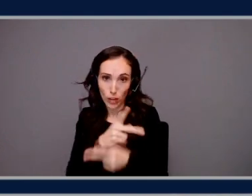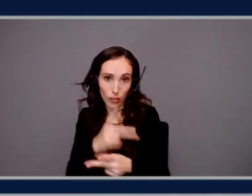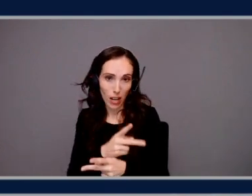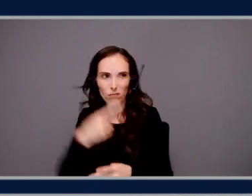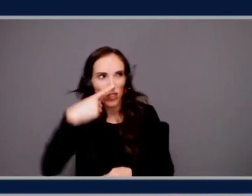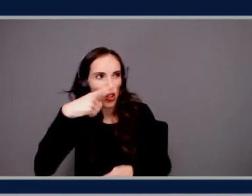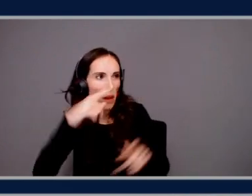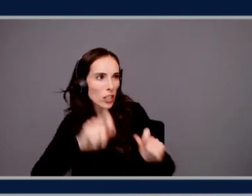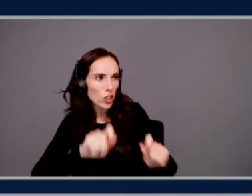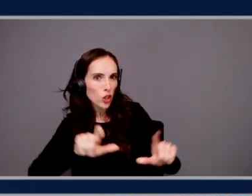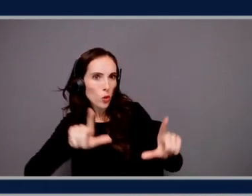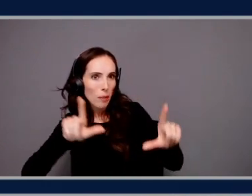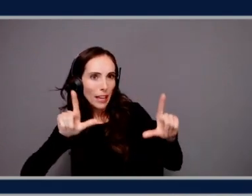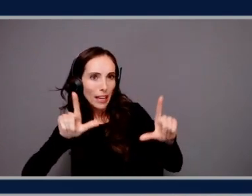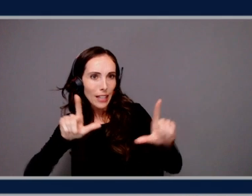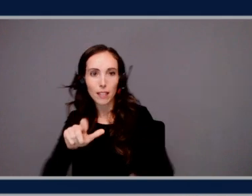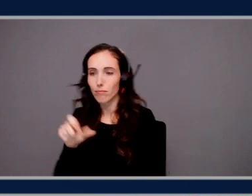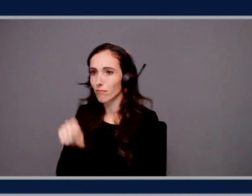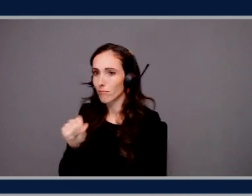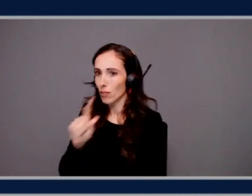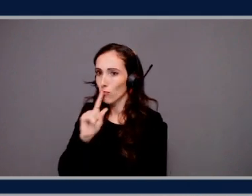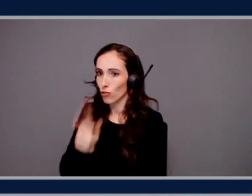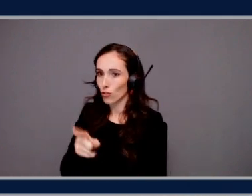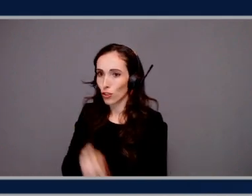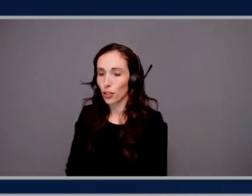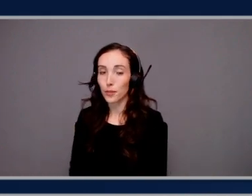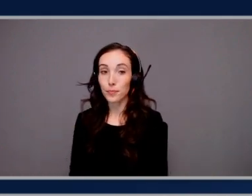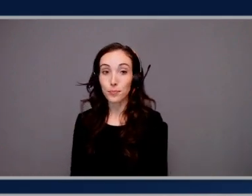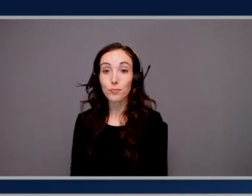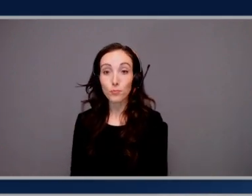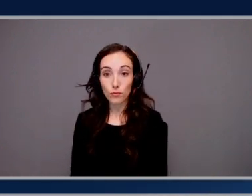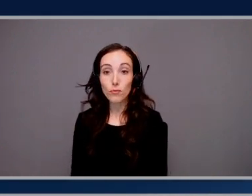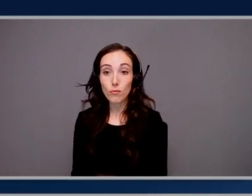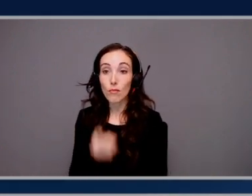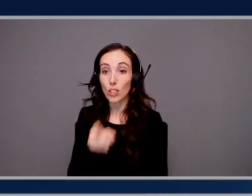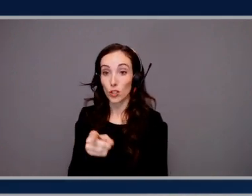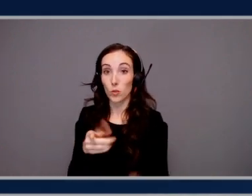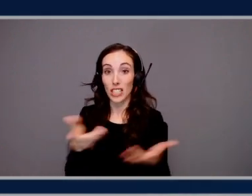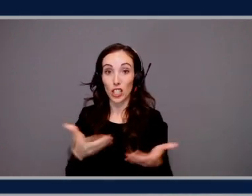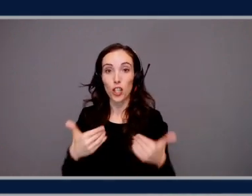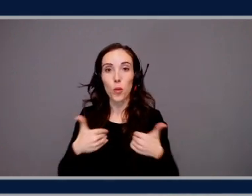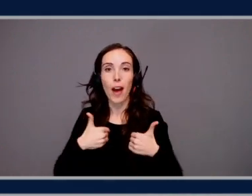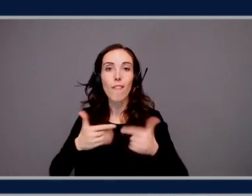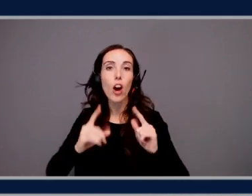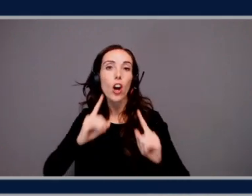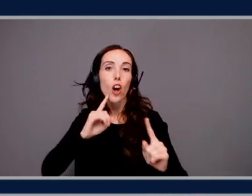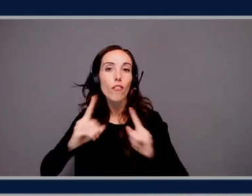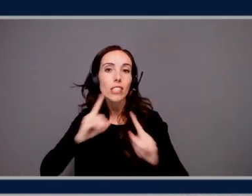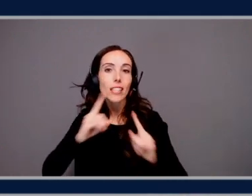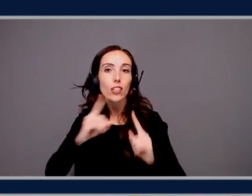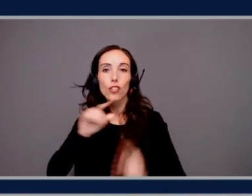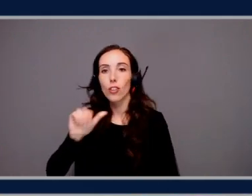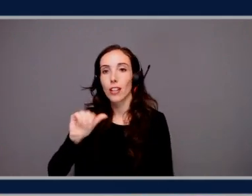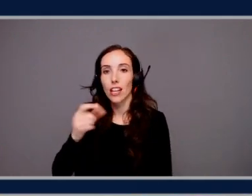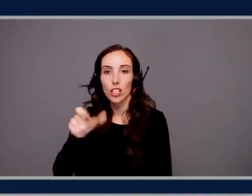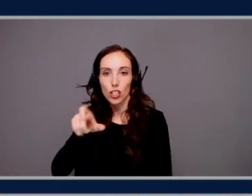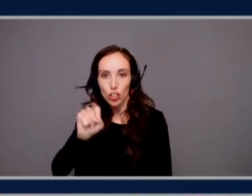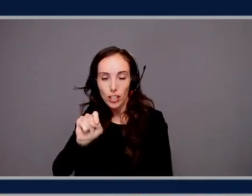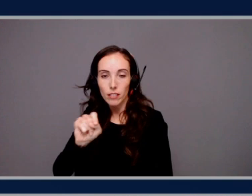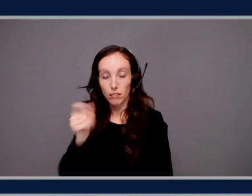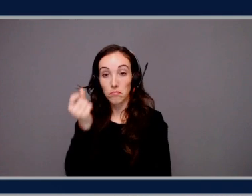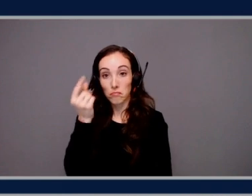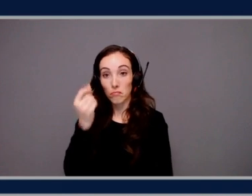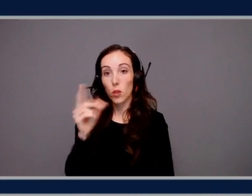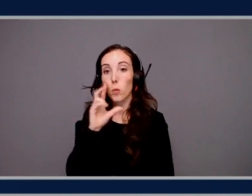Sure. a little bit more. Oh, there we go. Yeah. So what you see here in front of you is a conversational agent, because we want to have a conversation around a piece of content. we're